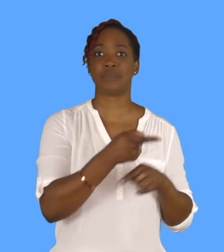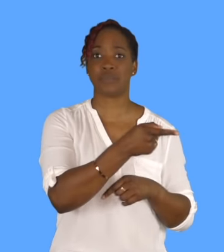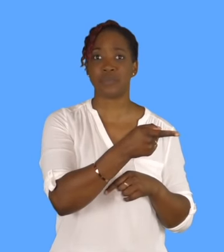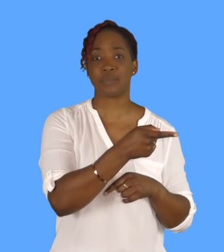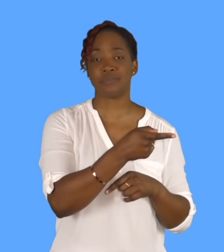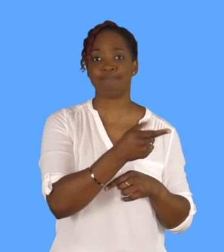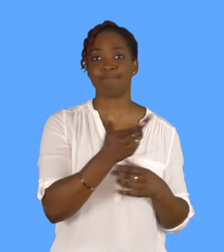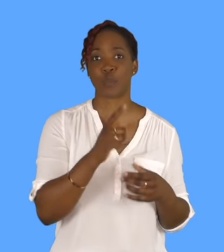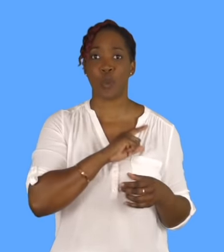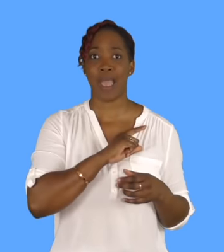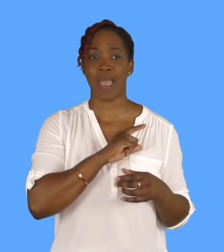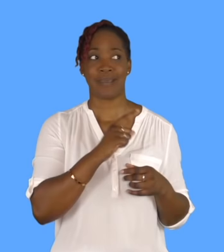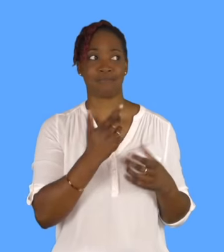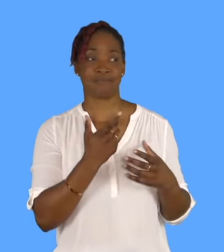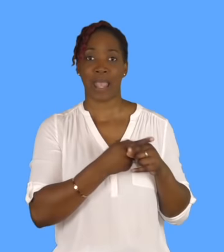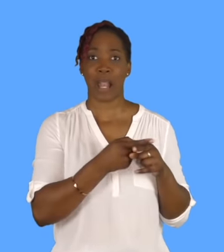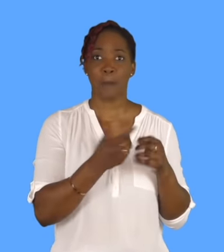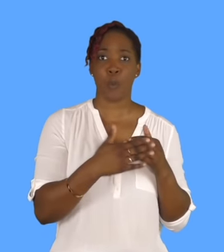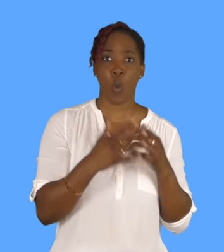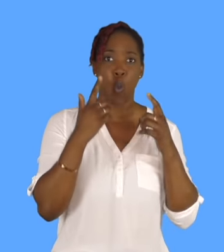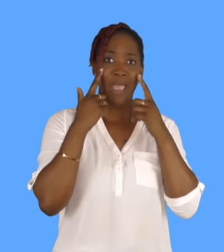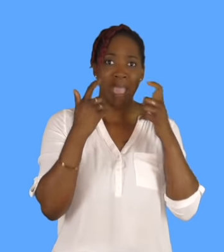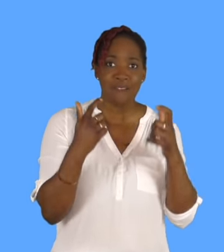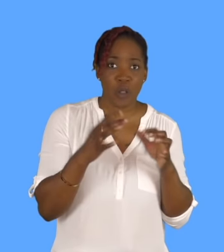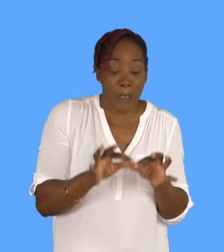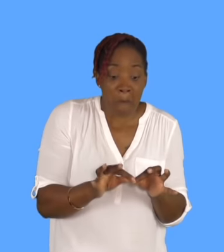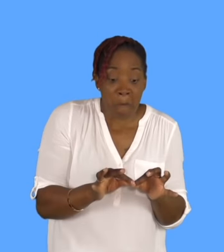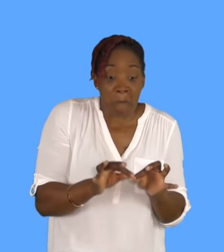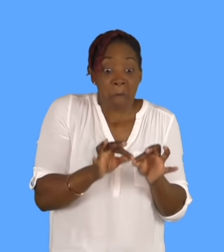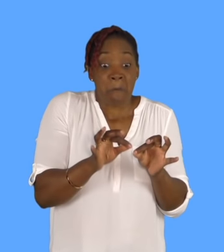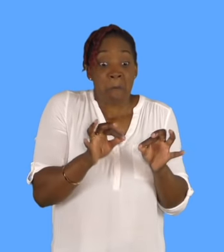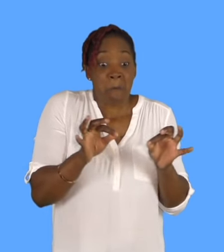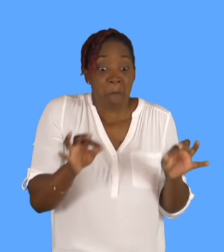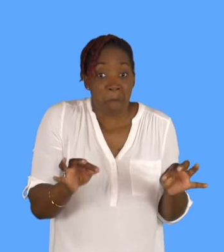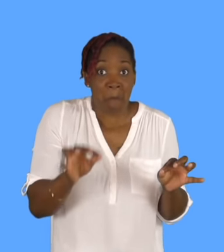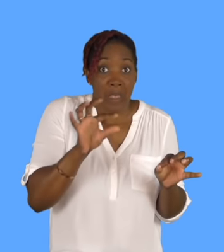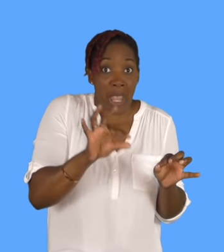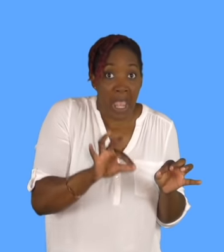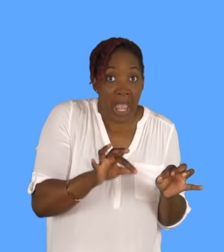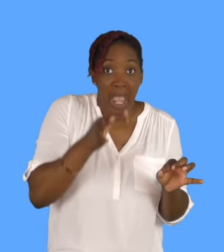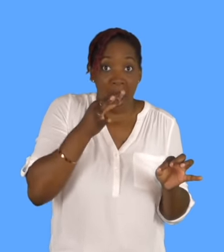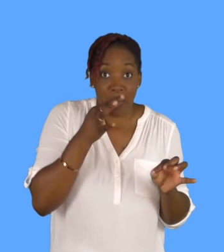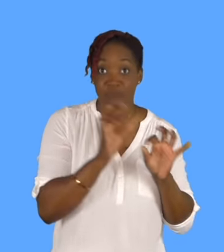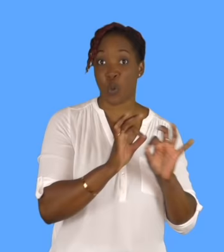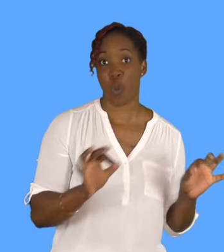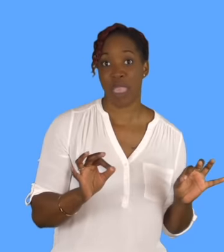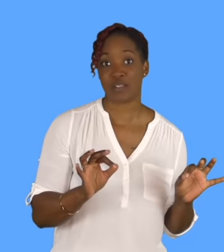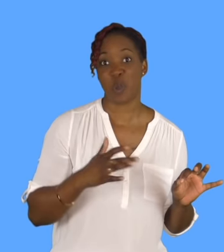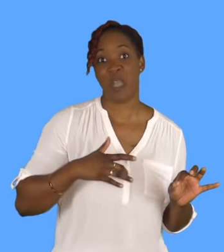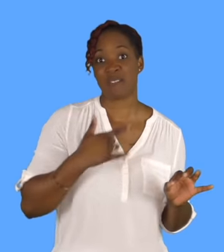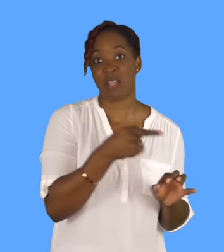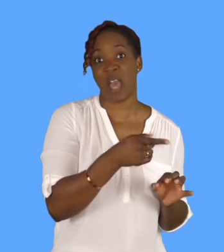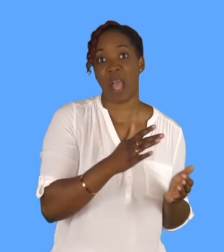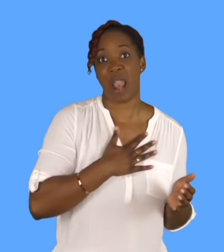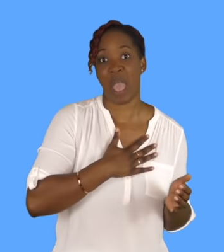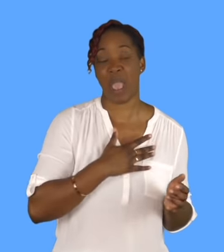the sounds they make while watching the film. And I really, I find it very disturbing. Here people are constantly talking on the phones. mean,